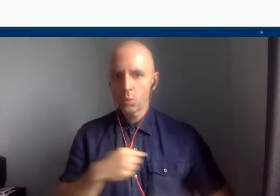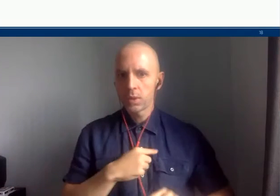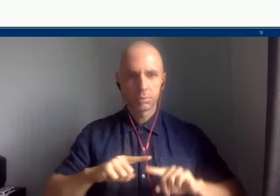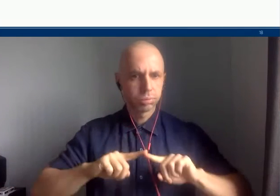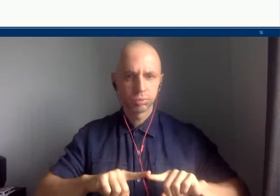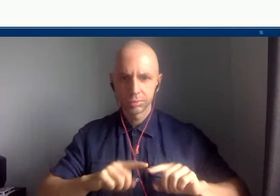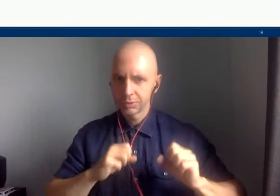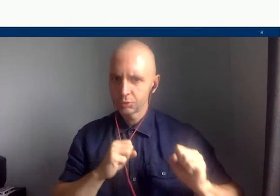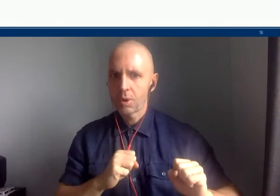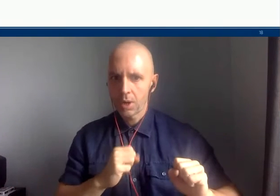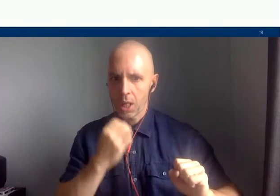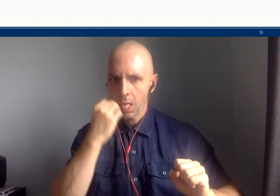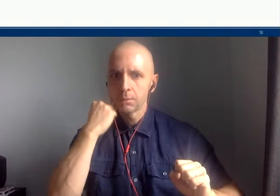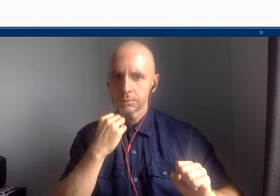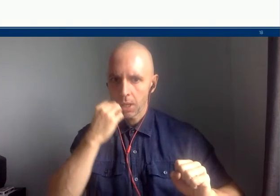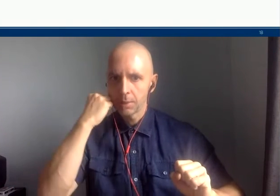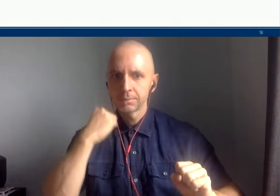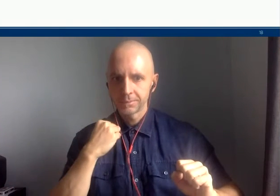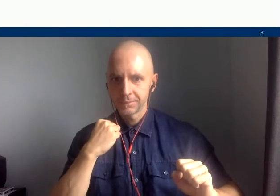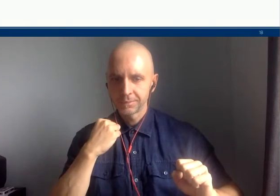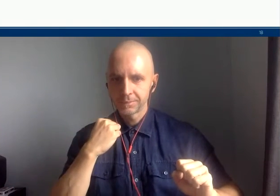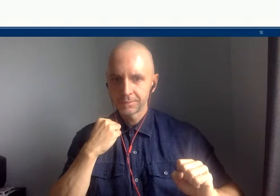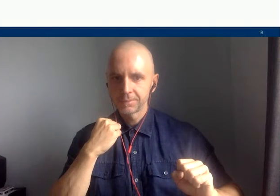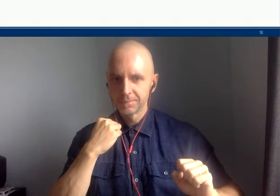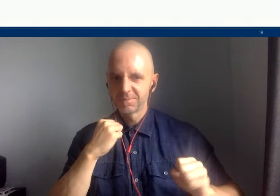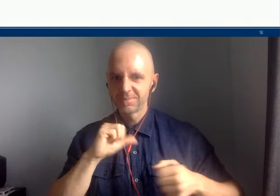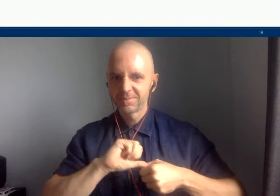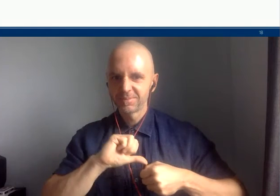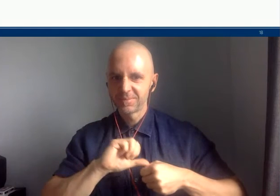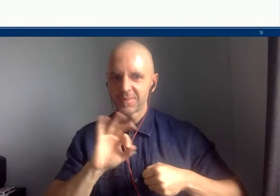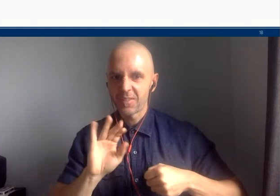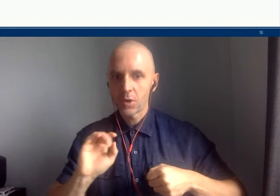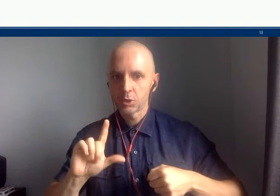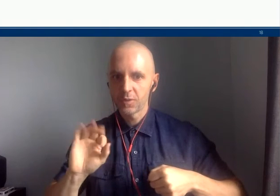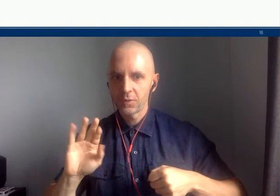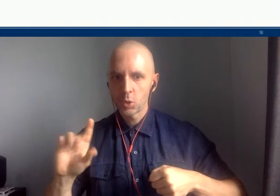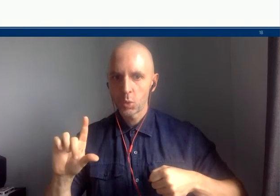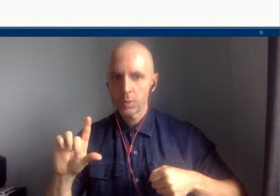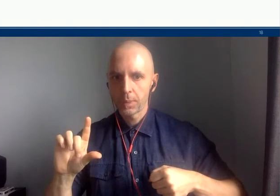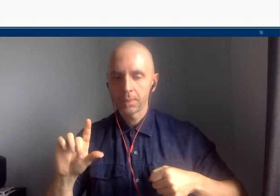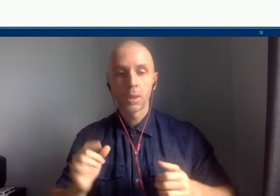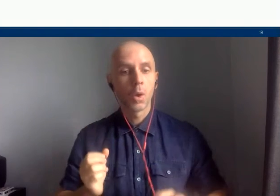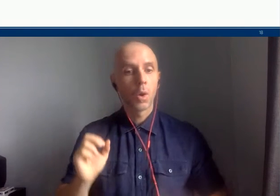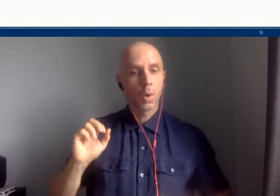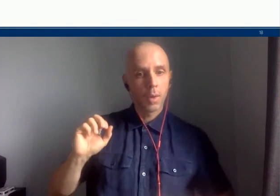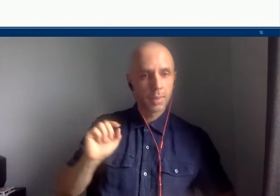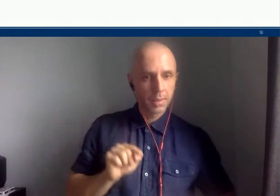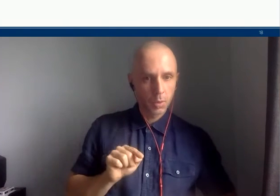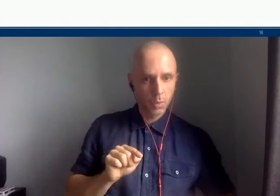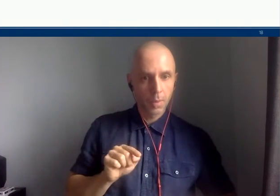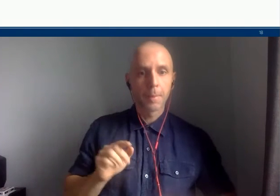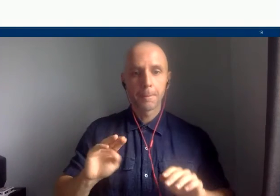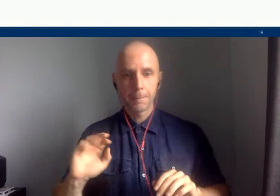The laying out of roads rather than churches tells us about our dependence